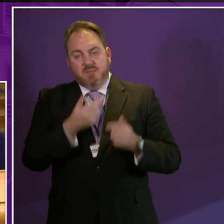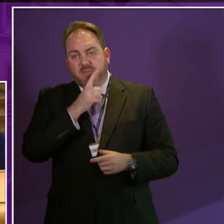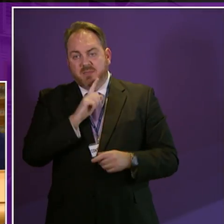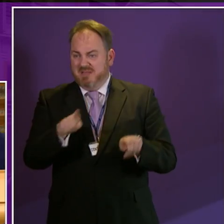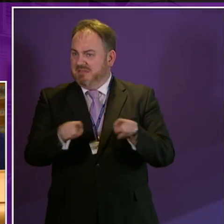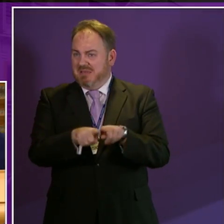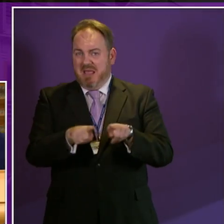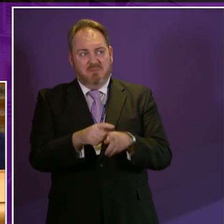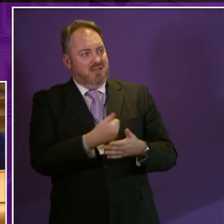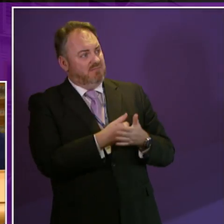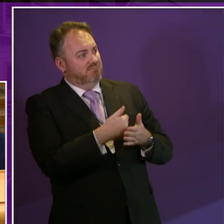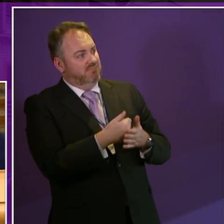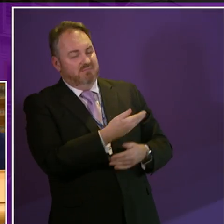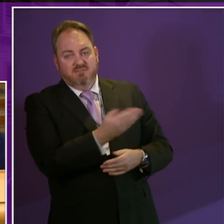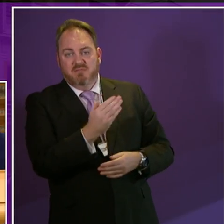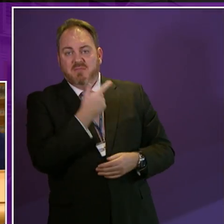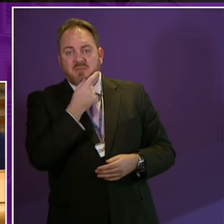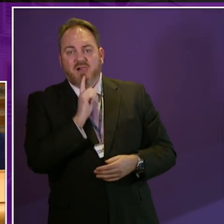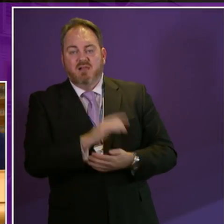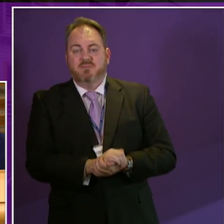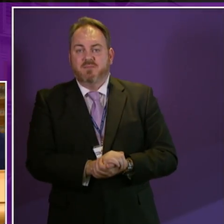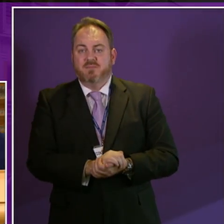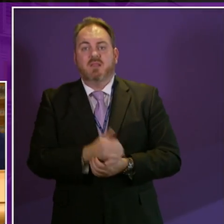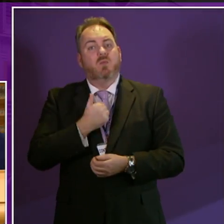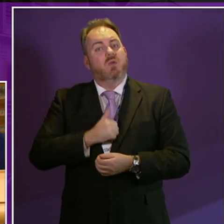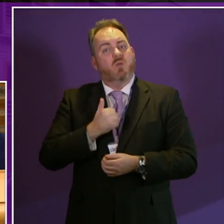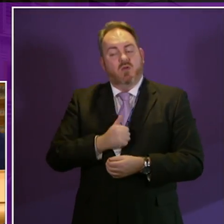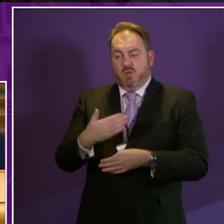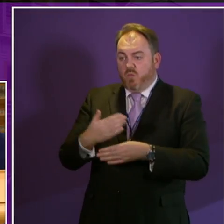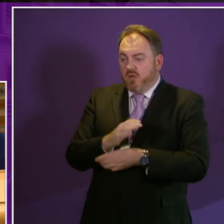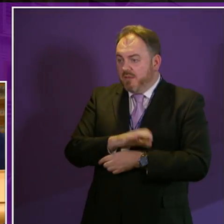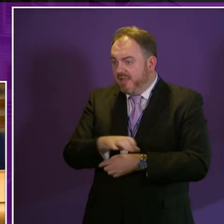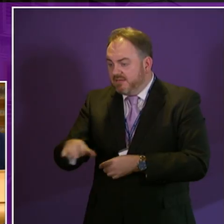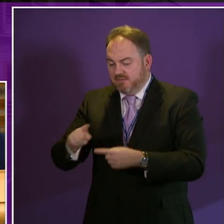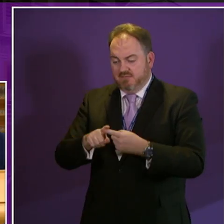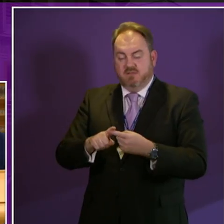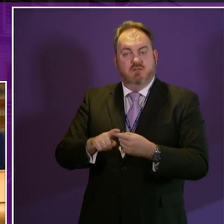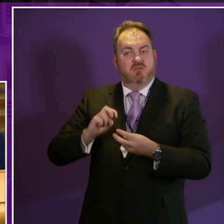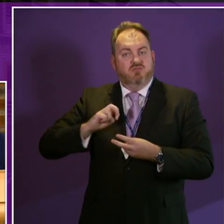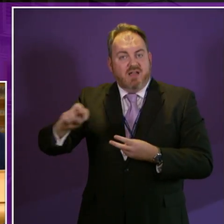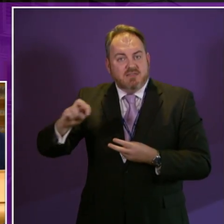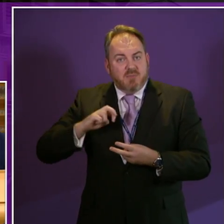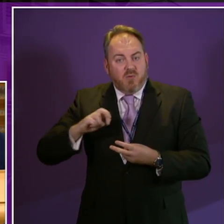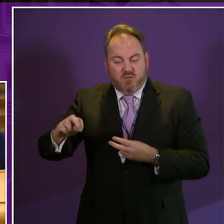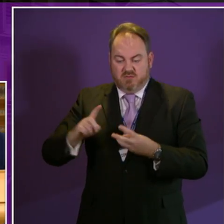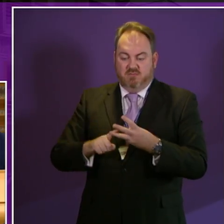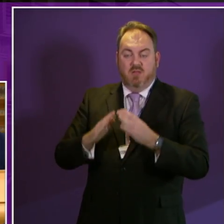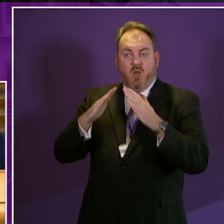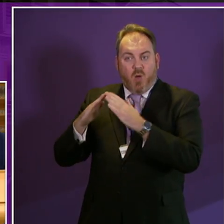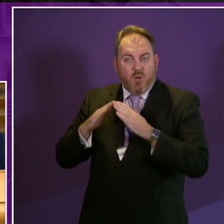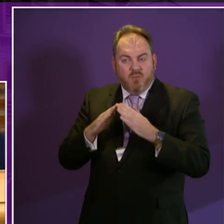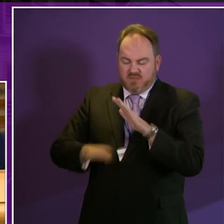-bodied people. And like the Scottish Government, we want places, we want workplaces, homes and transport that are fully accessible.